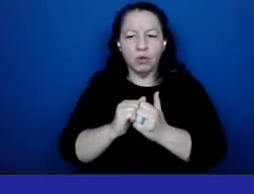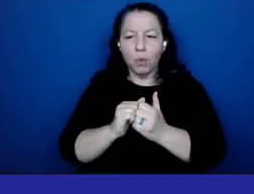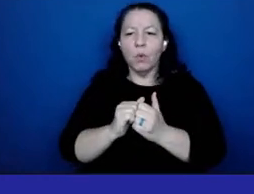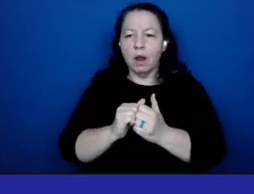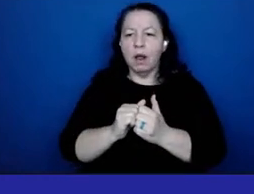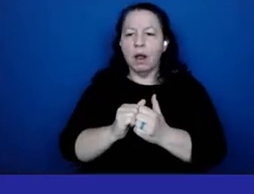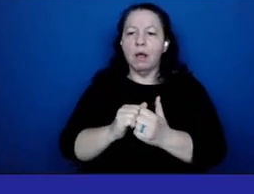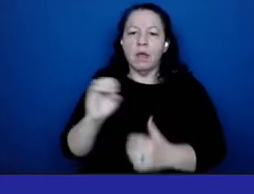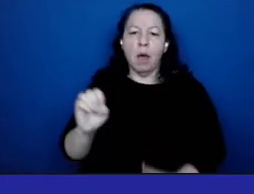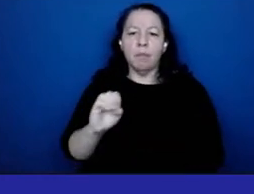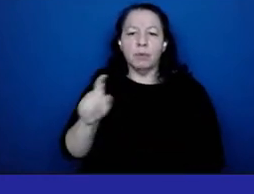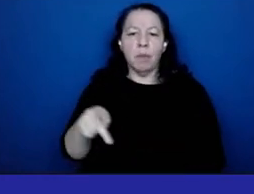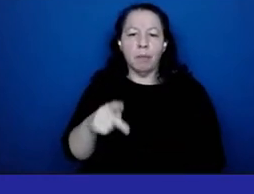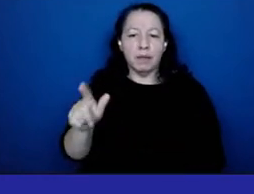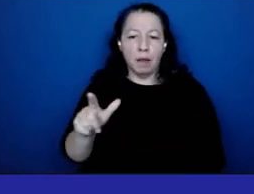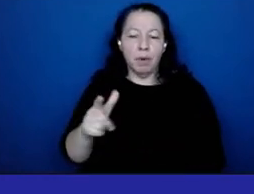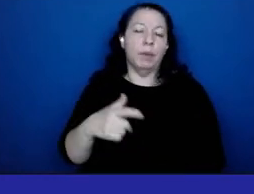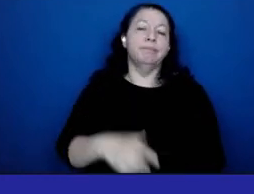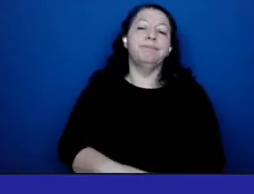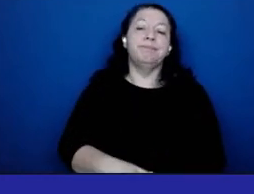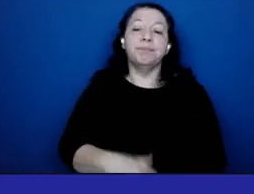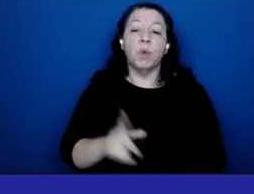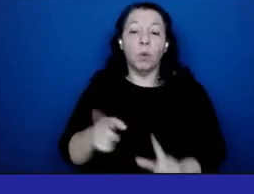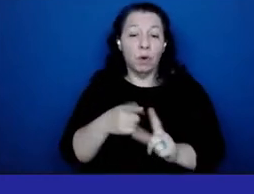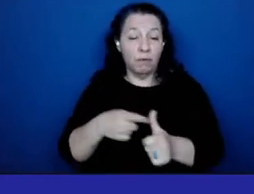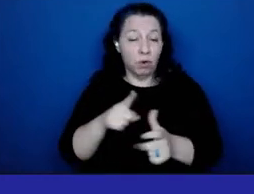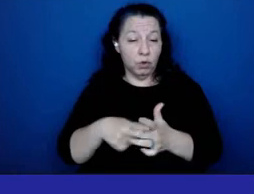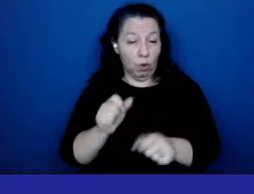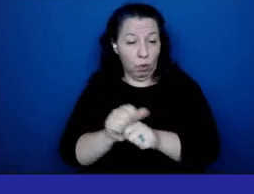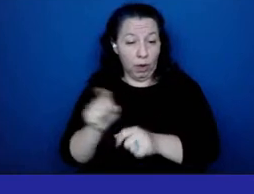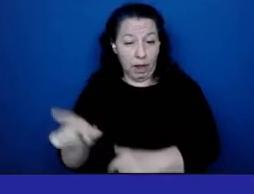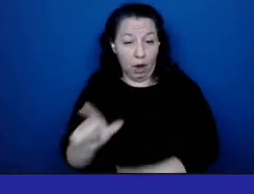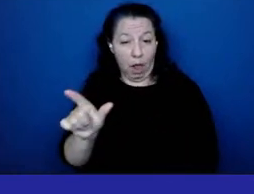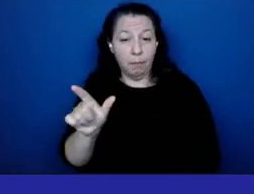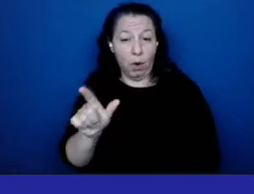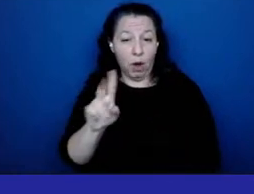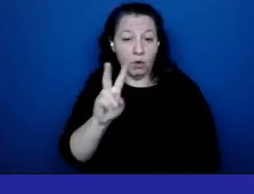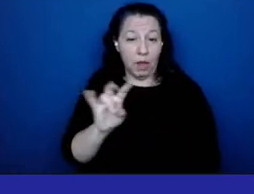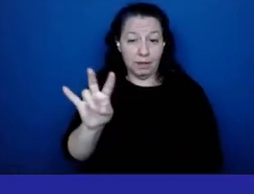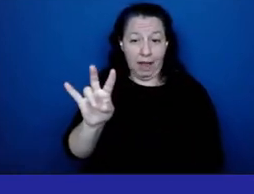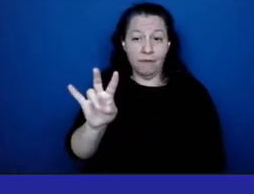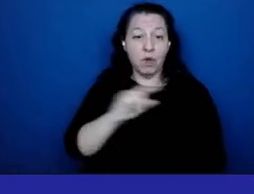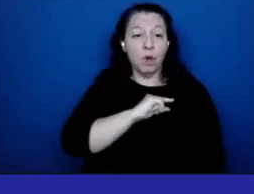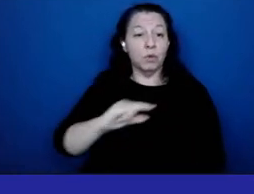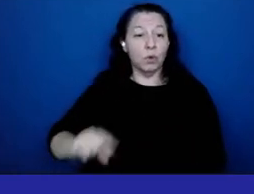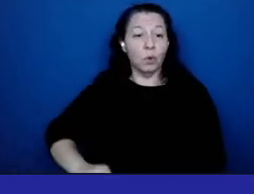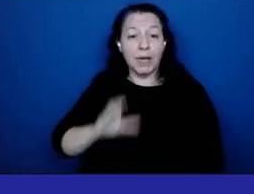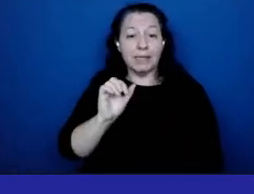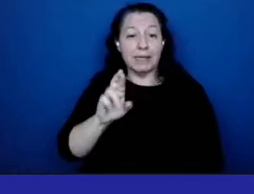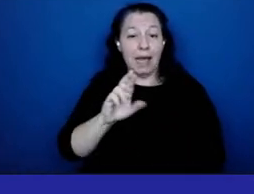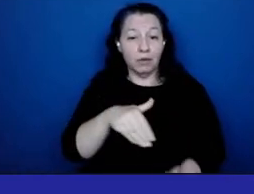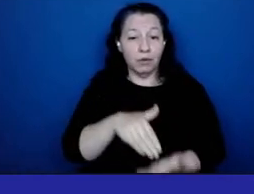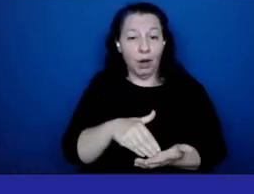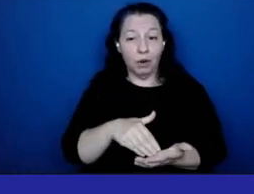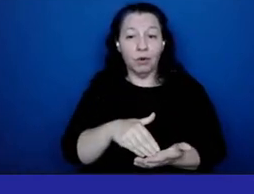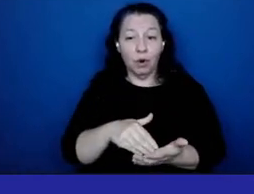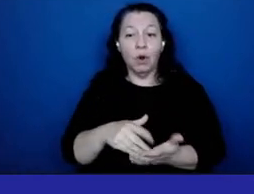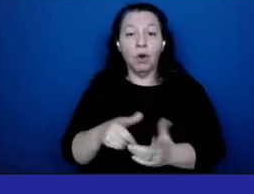at the library in 2007 the queen's cancer center of queen's hospital was my very first program partner